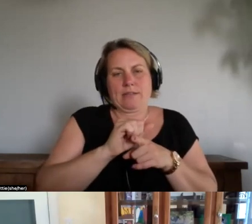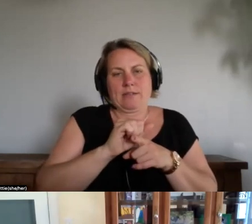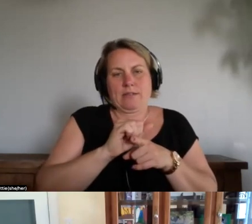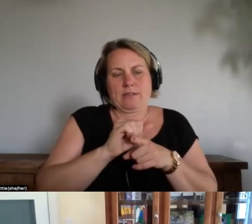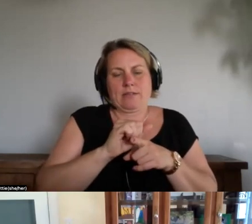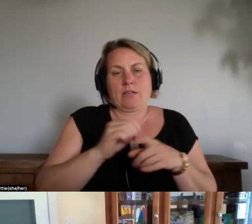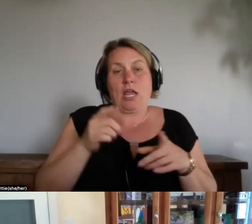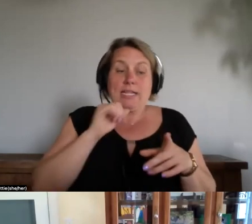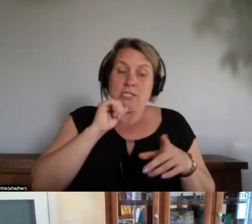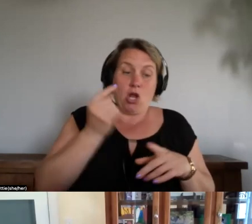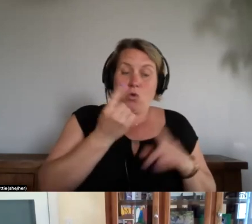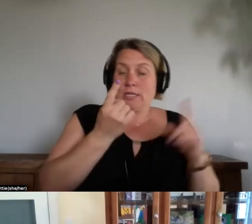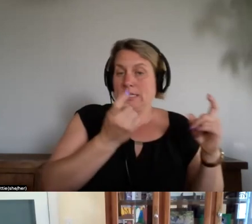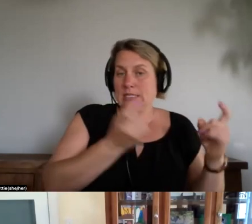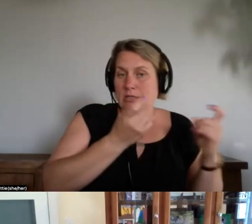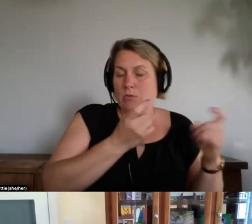neuroscience